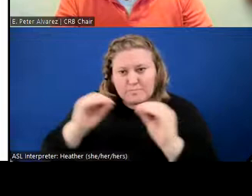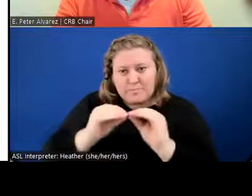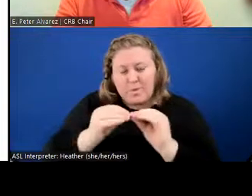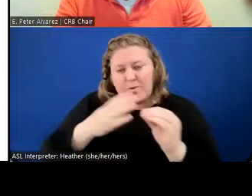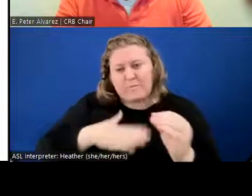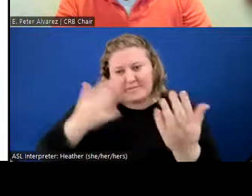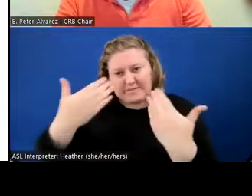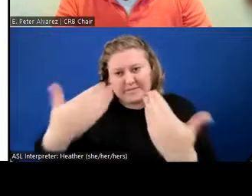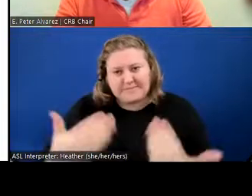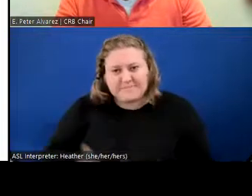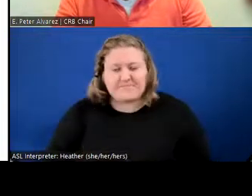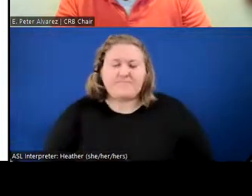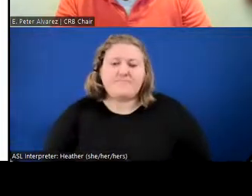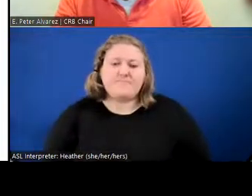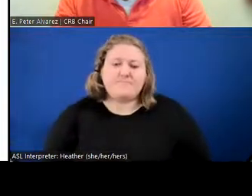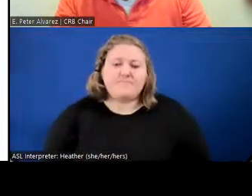in.